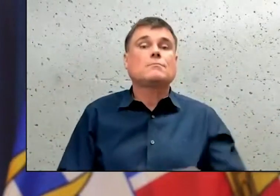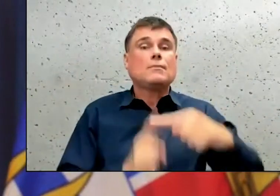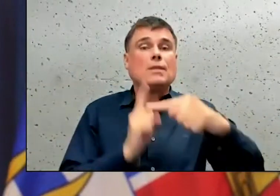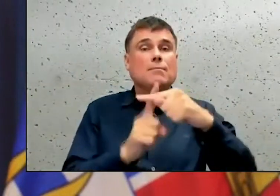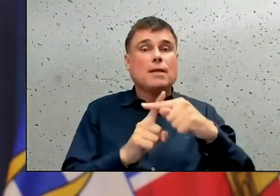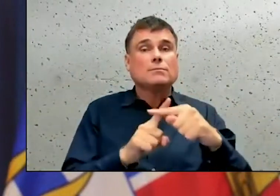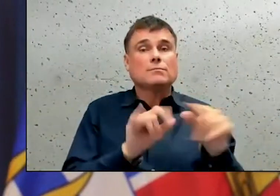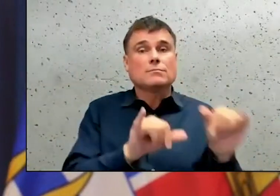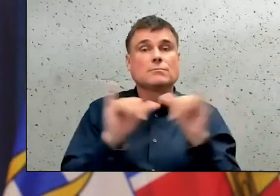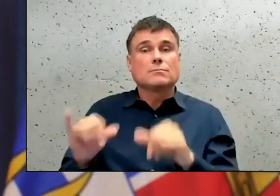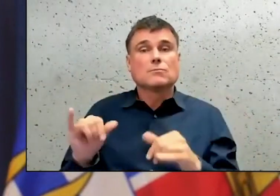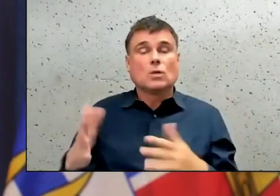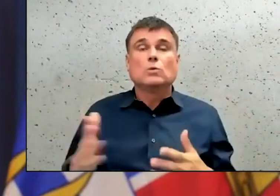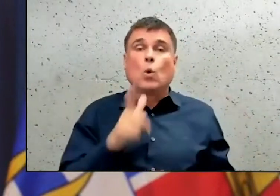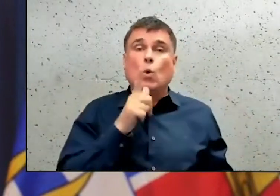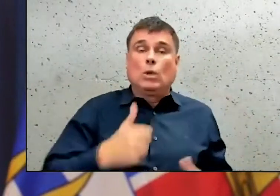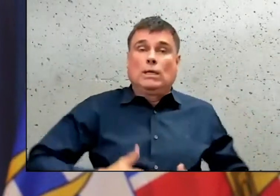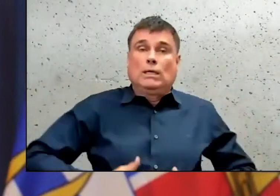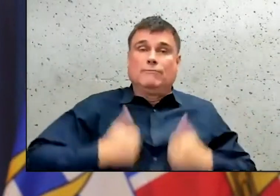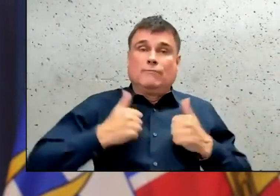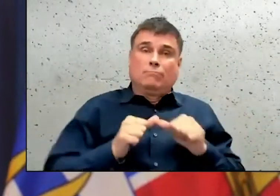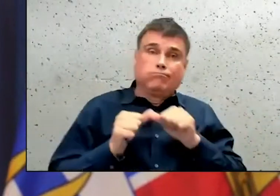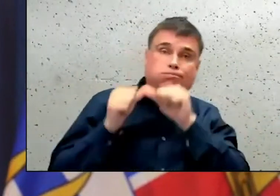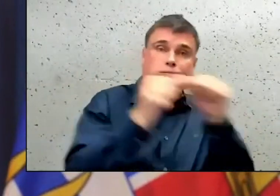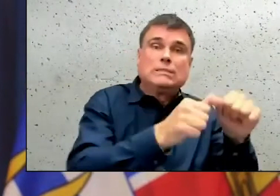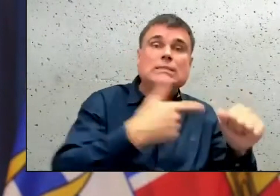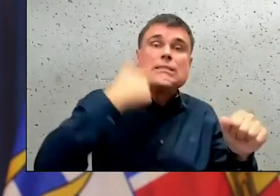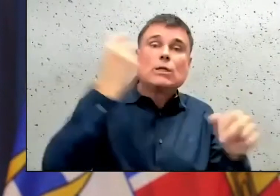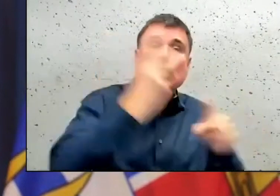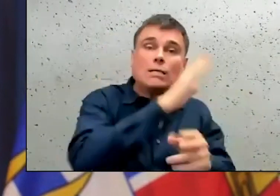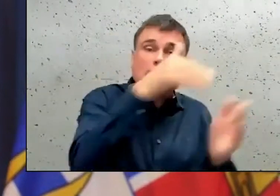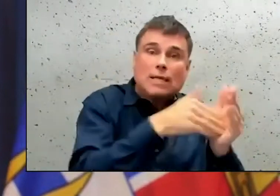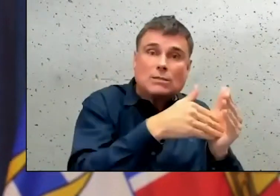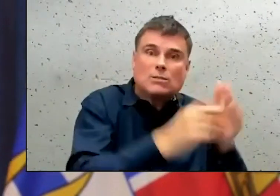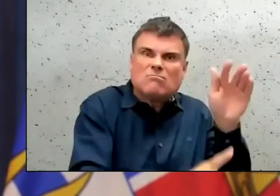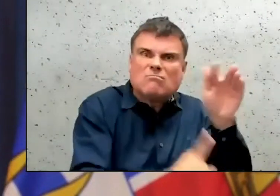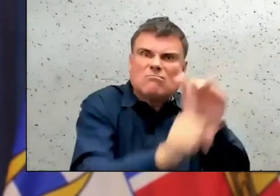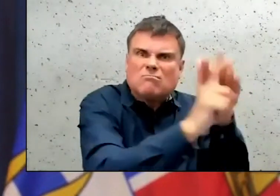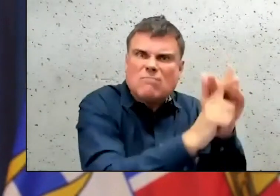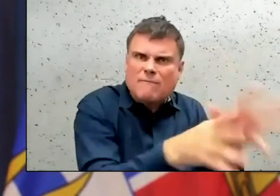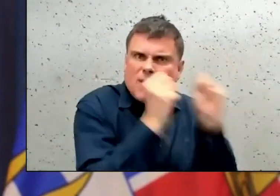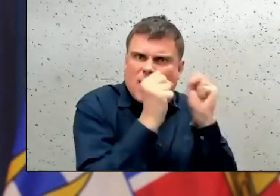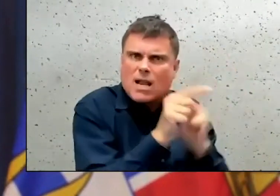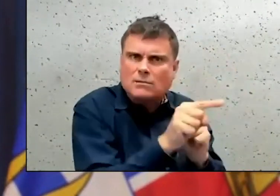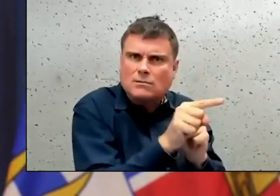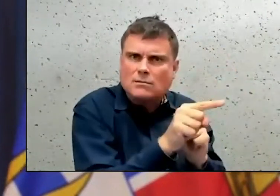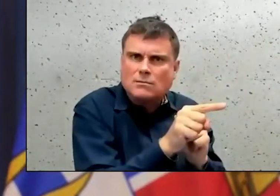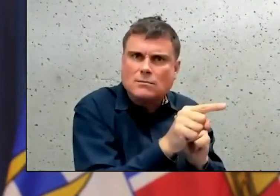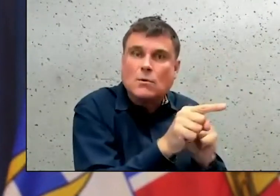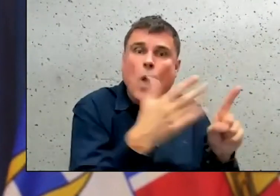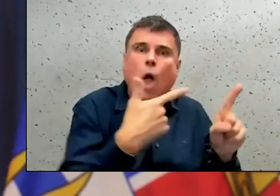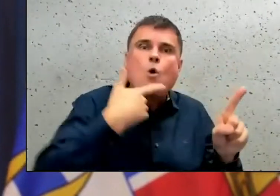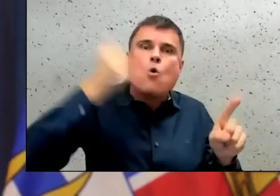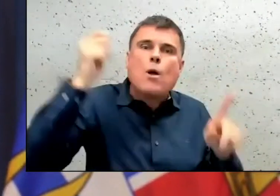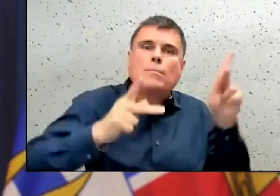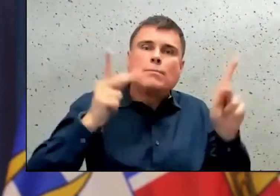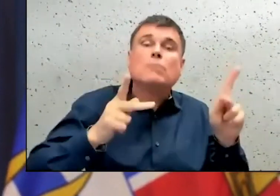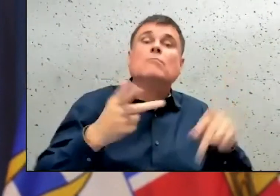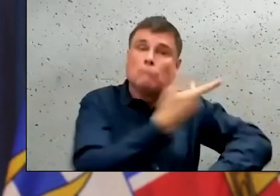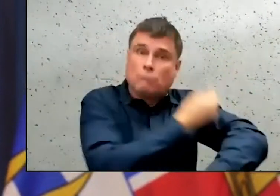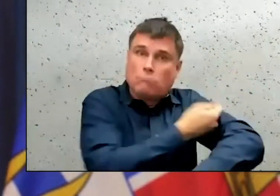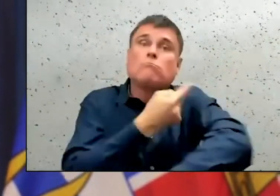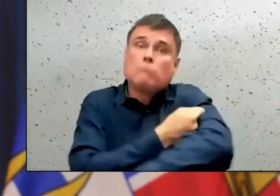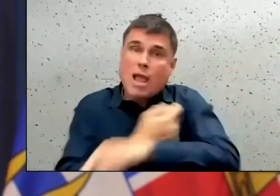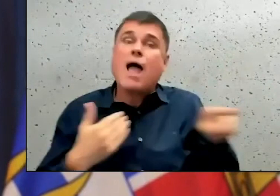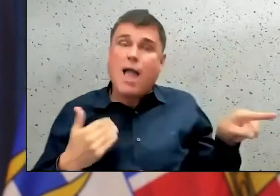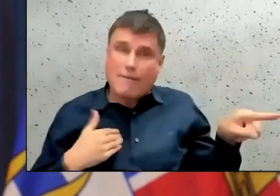very rapidly and there's a very high rate of immunization in older people, our seniors and elders in care in